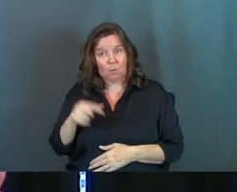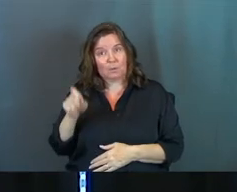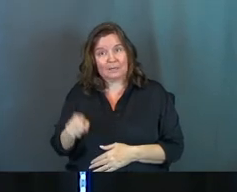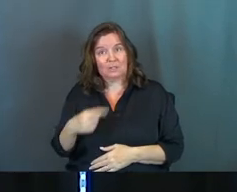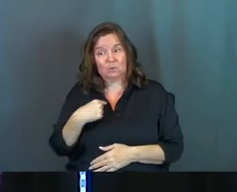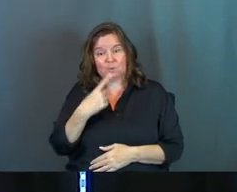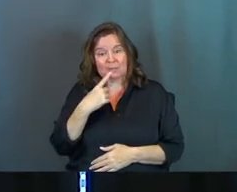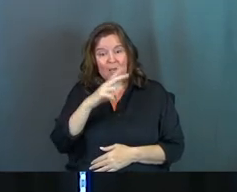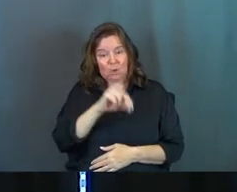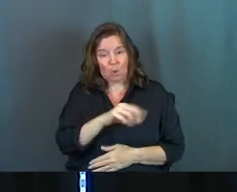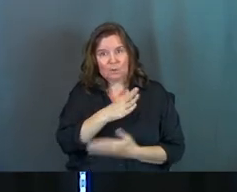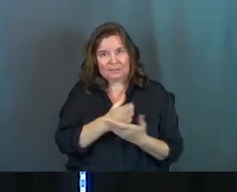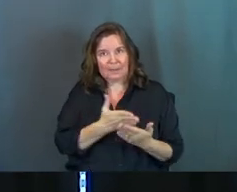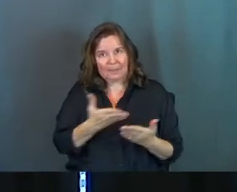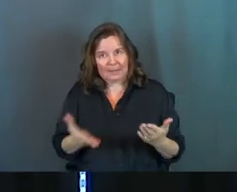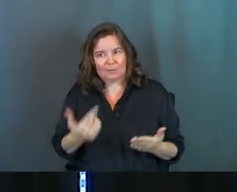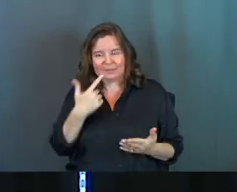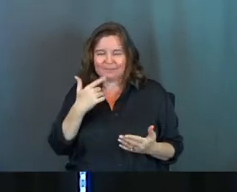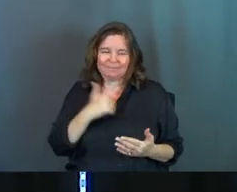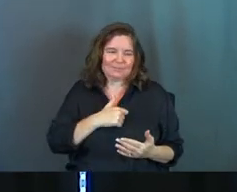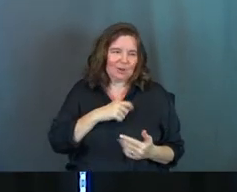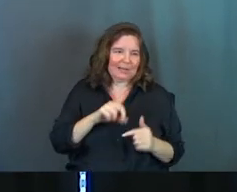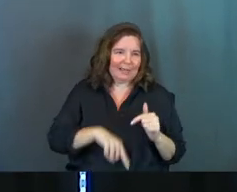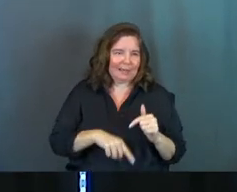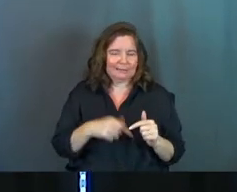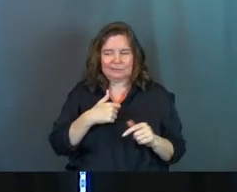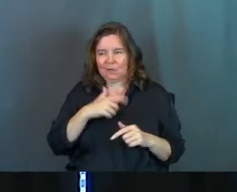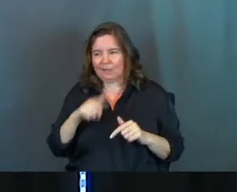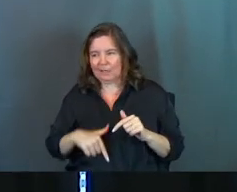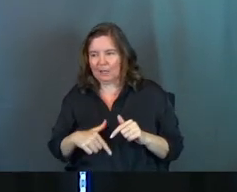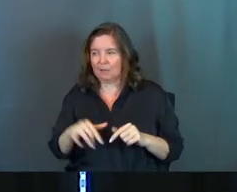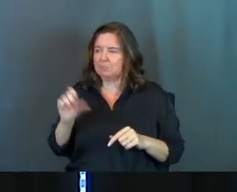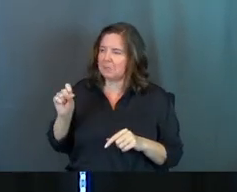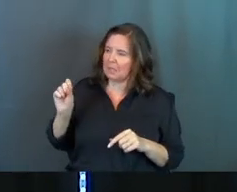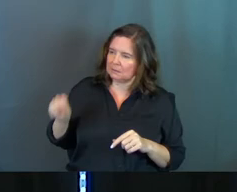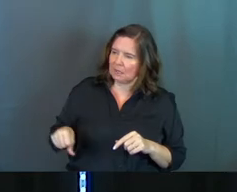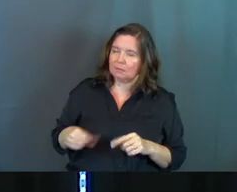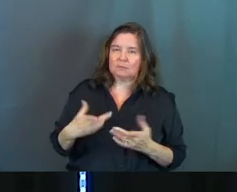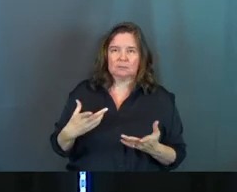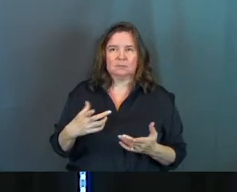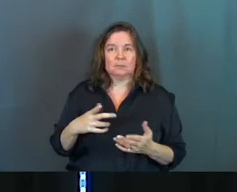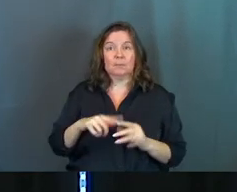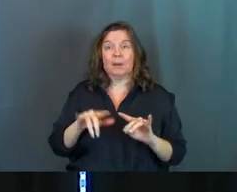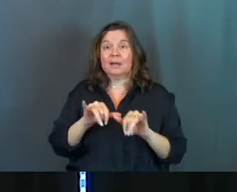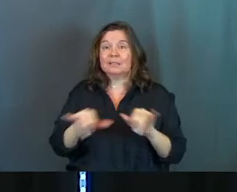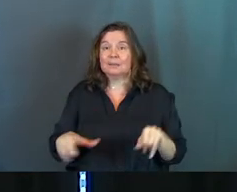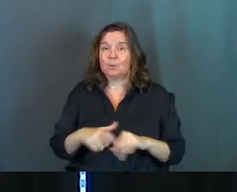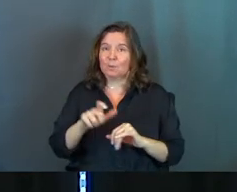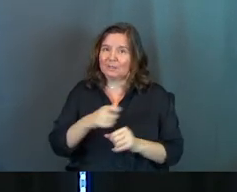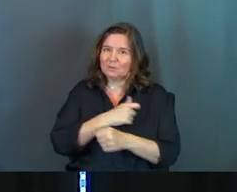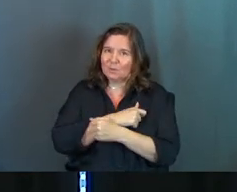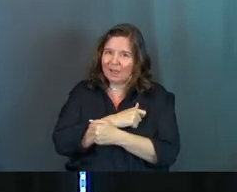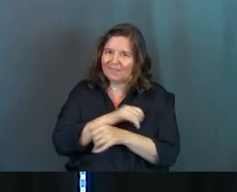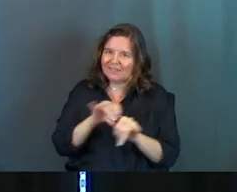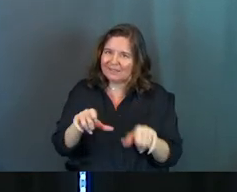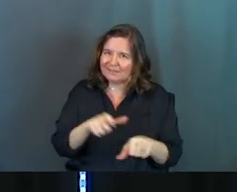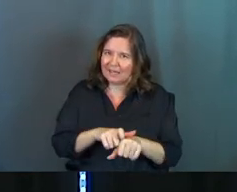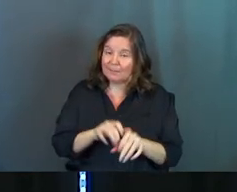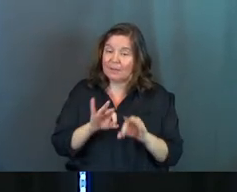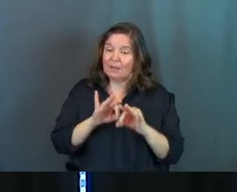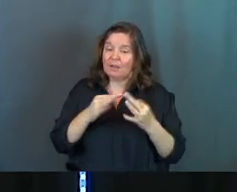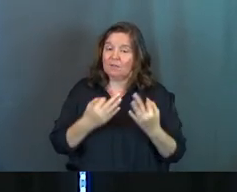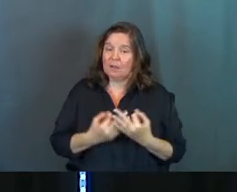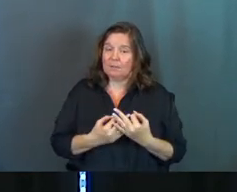We need to say no to certain things. We need to say this isn't it. This is not the right thing. But at the same time, we still need to love our family. And